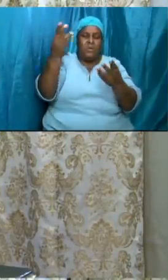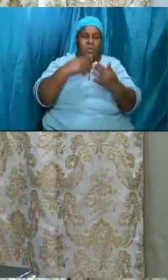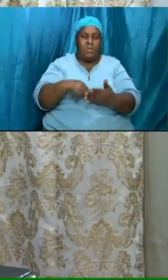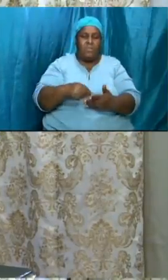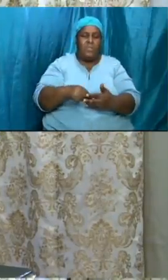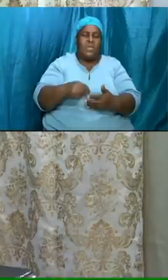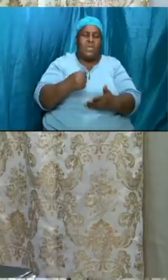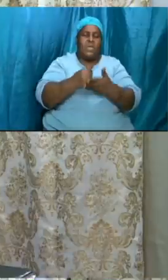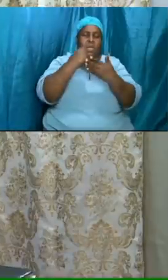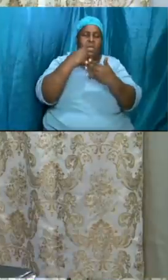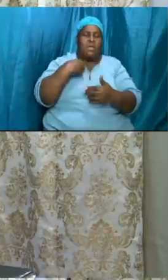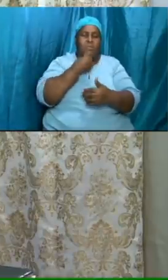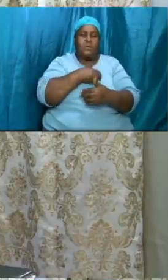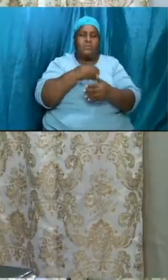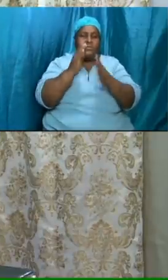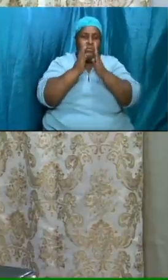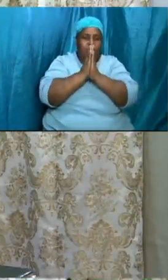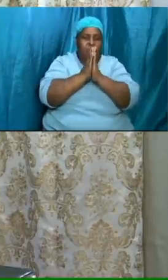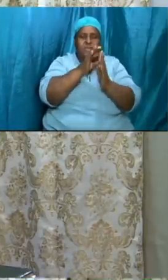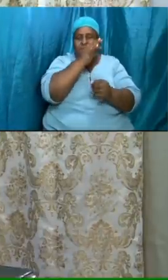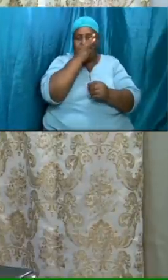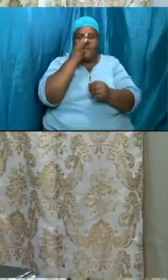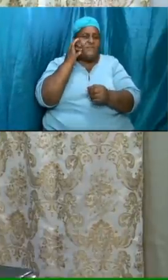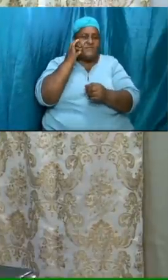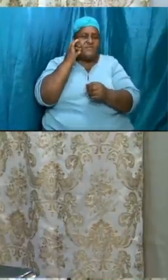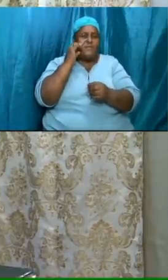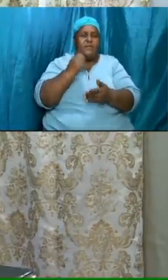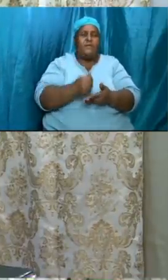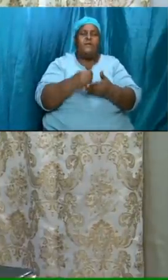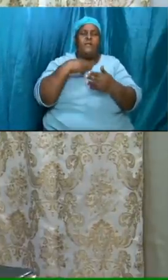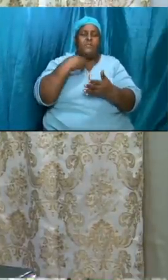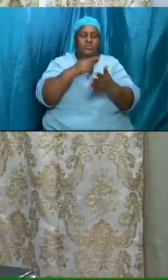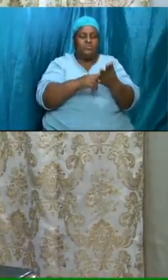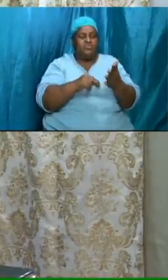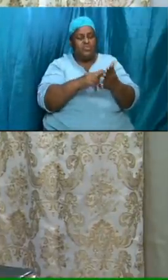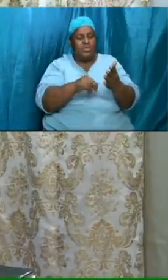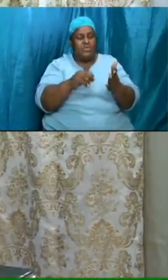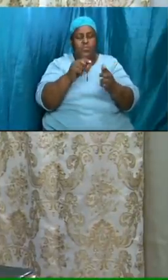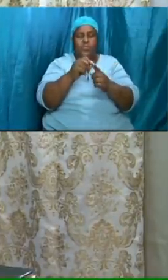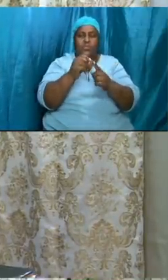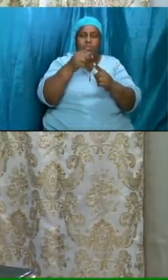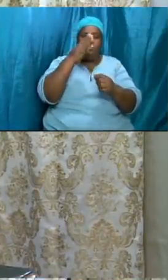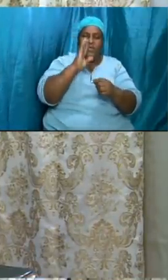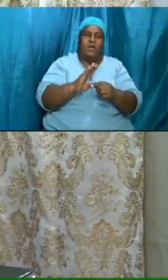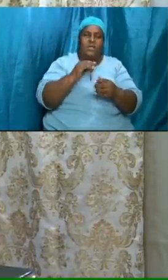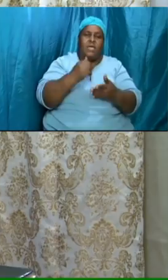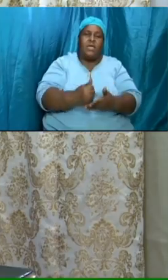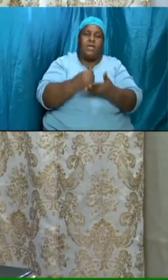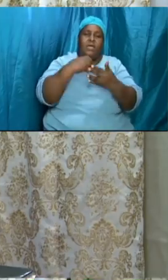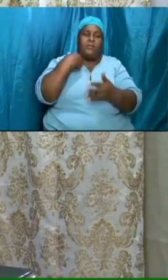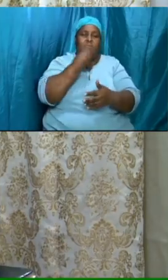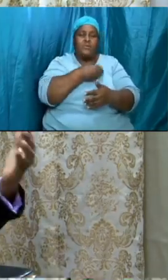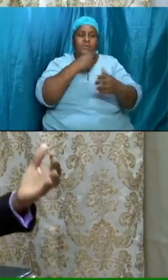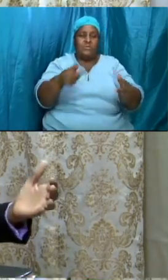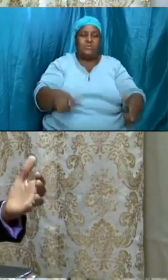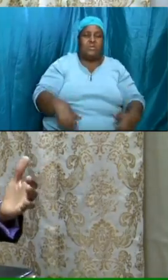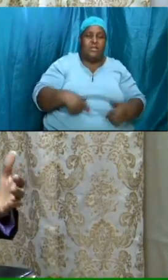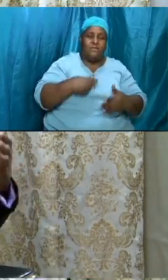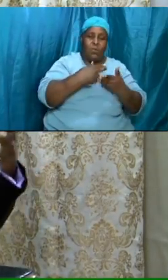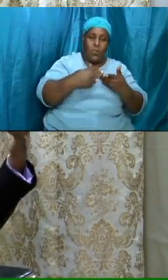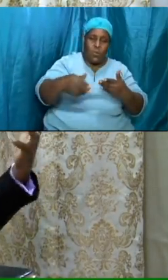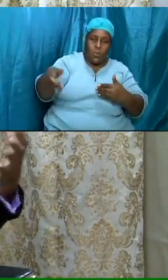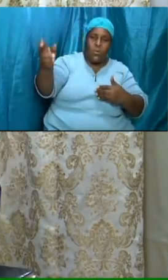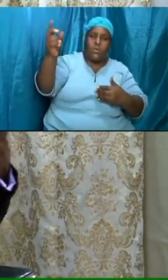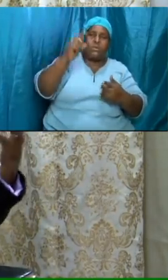to pray help us to fast help us to get into the word help us to live holy and dedicated lives to you mighty god